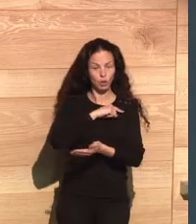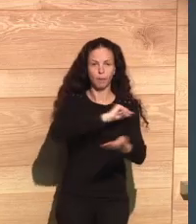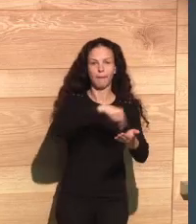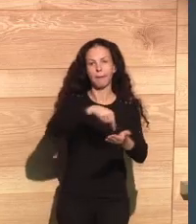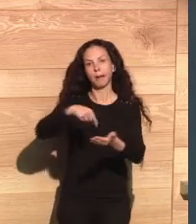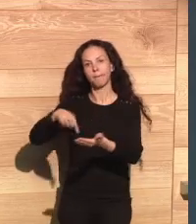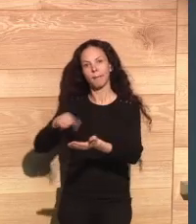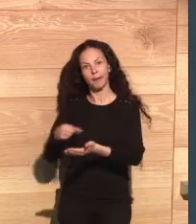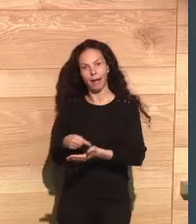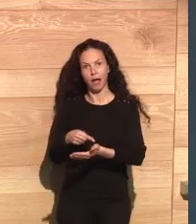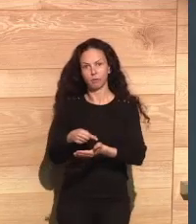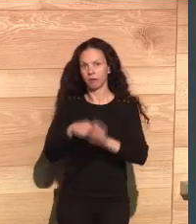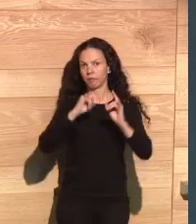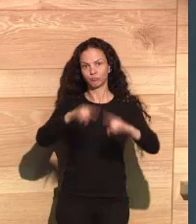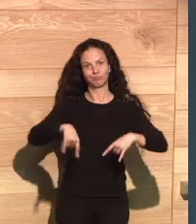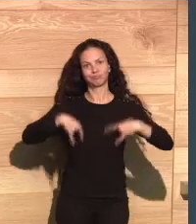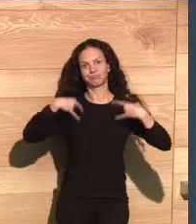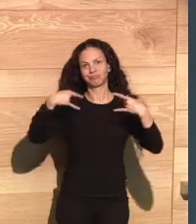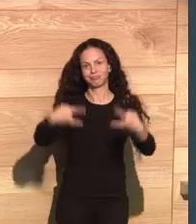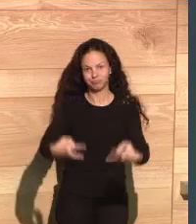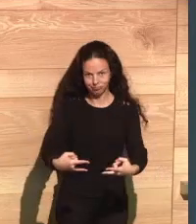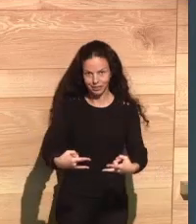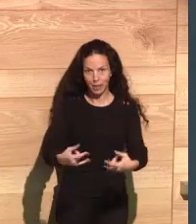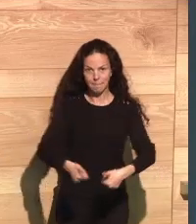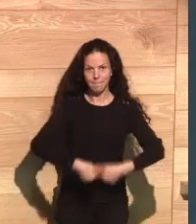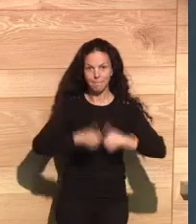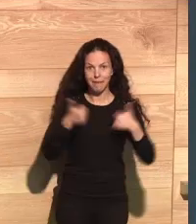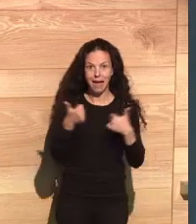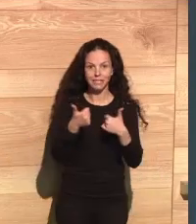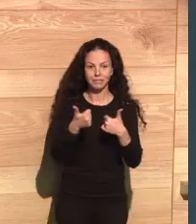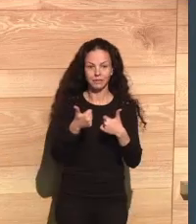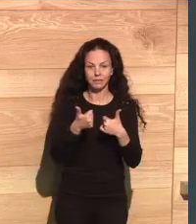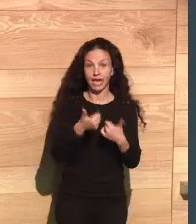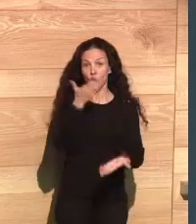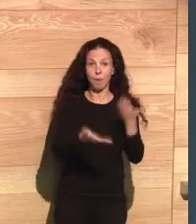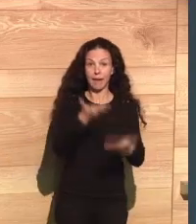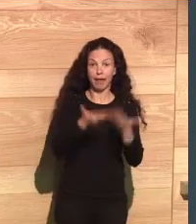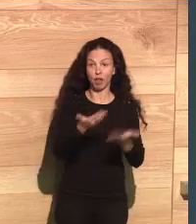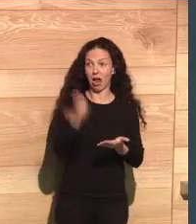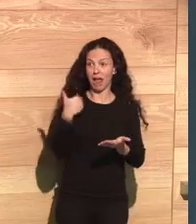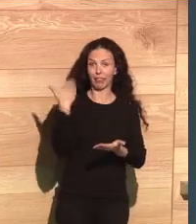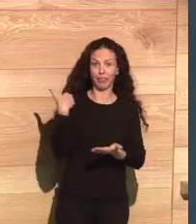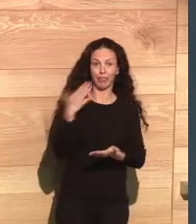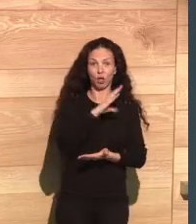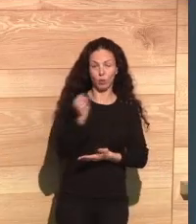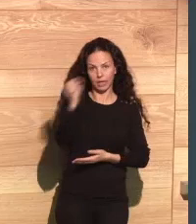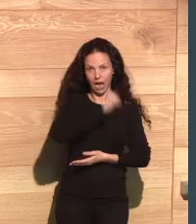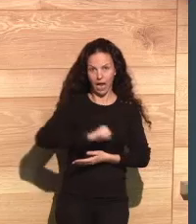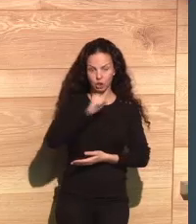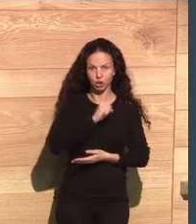it's sort of the amount of decision-making that we have to do in order to do that is quite, I think,